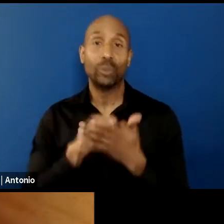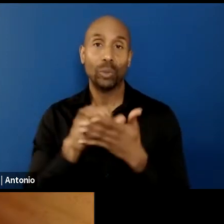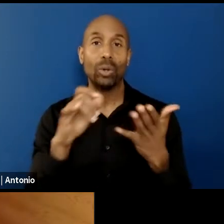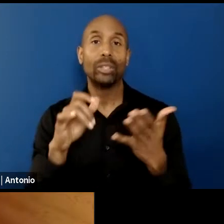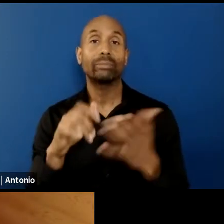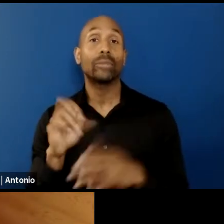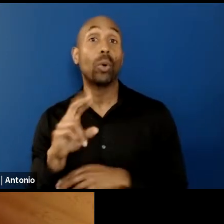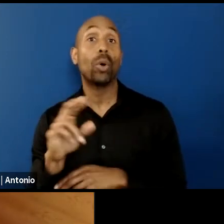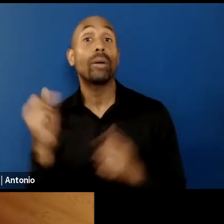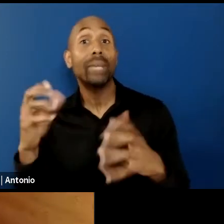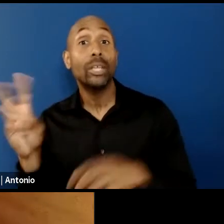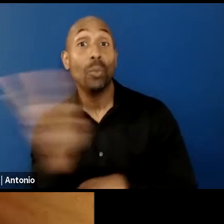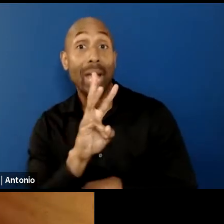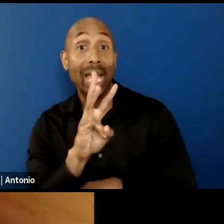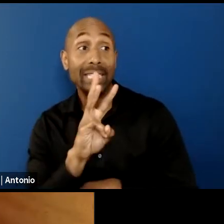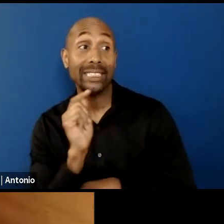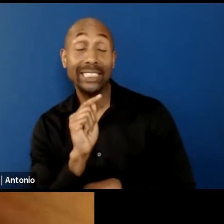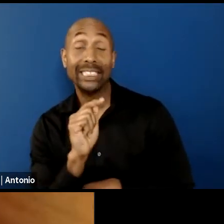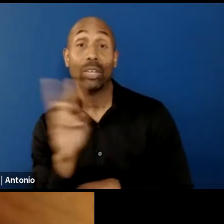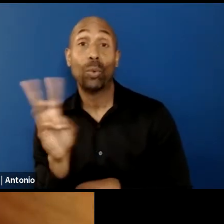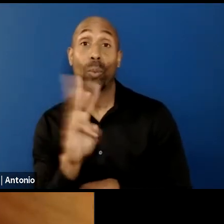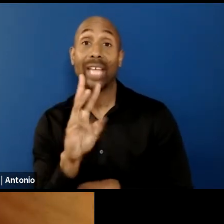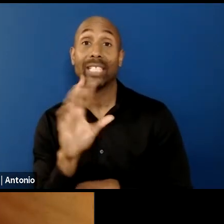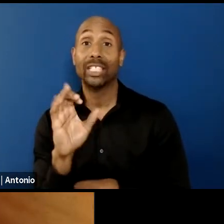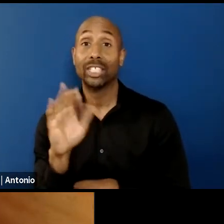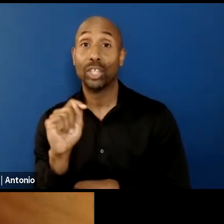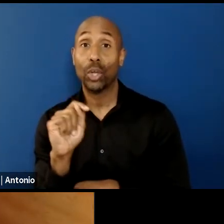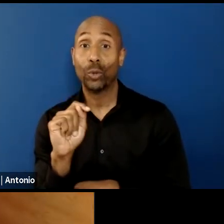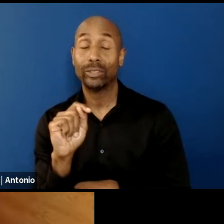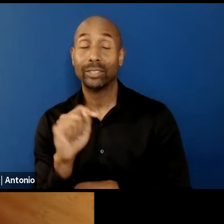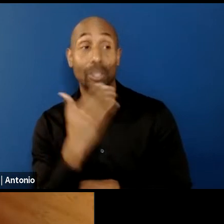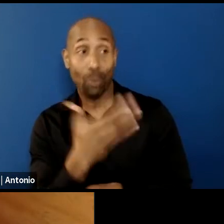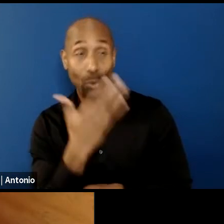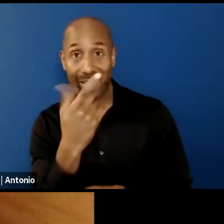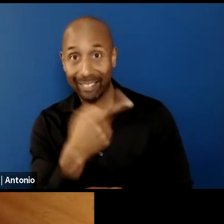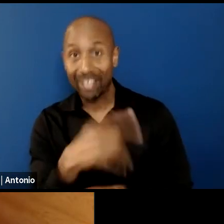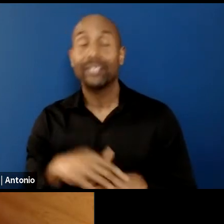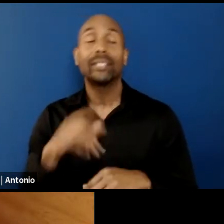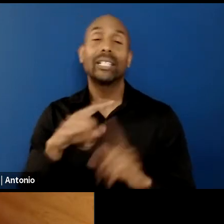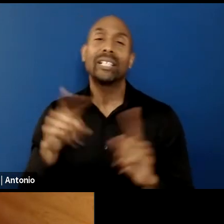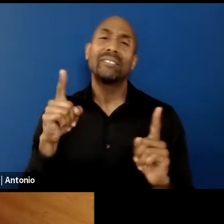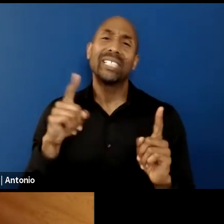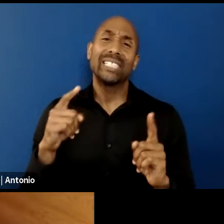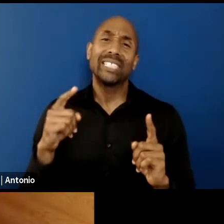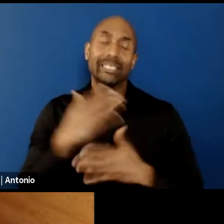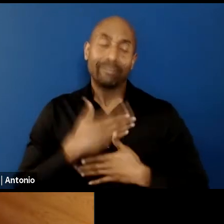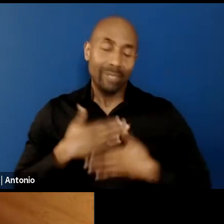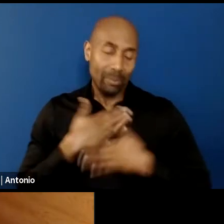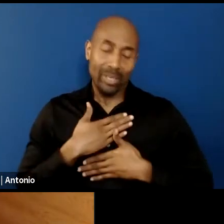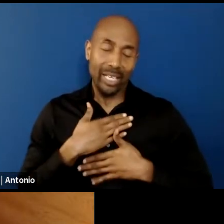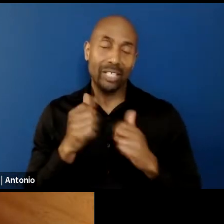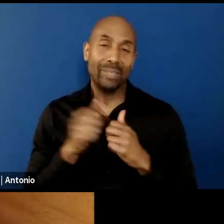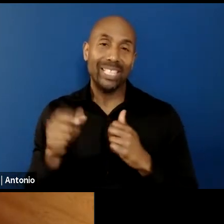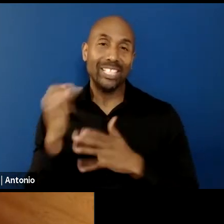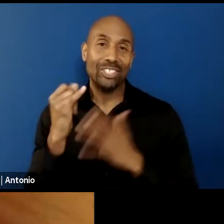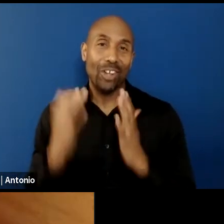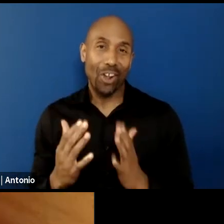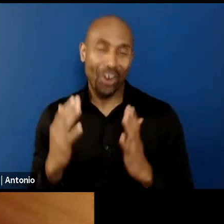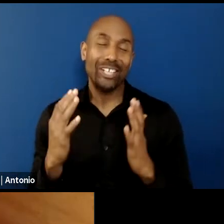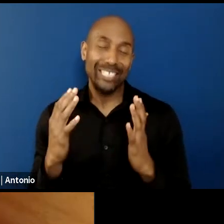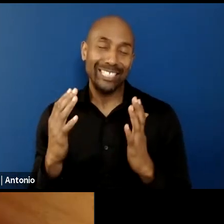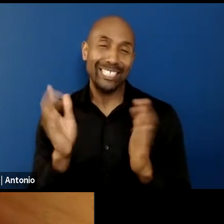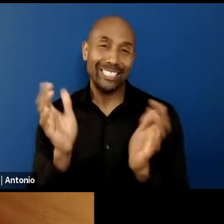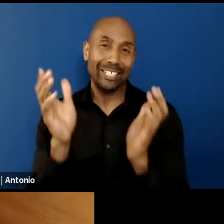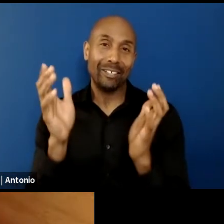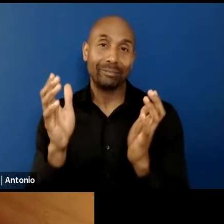West Coast. It's a great pleasure to have these artist talks. I was always very hesitant if anything could happen through